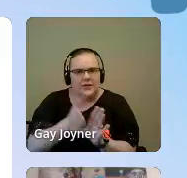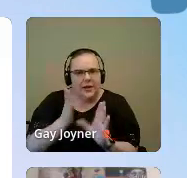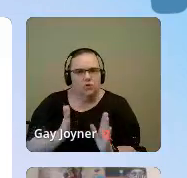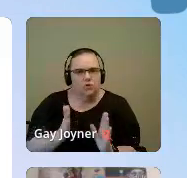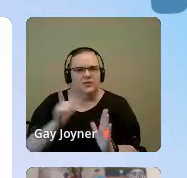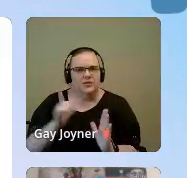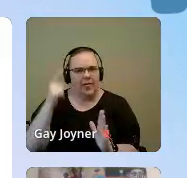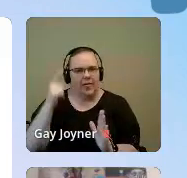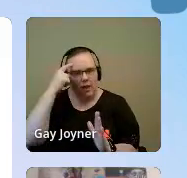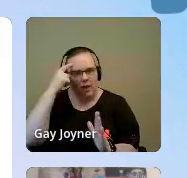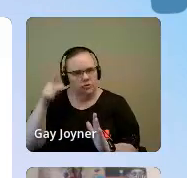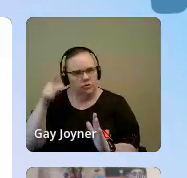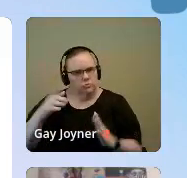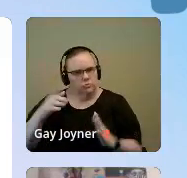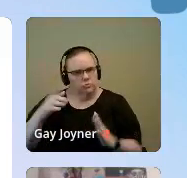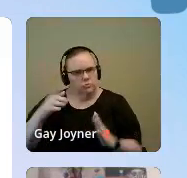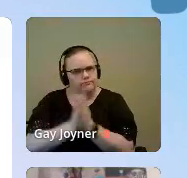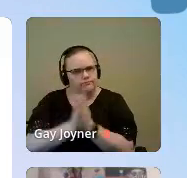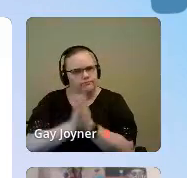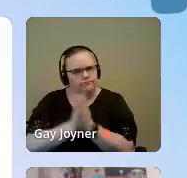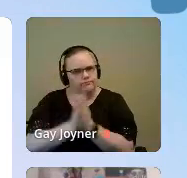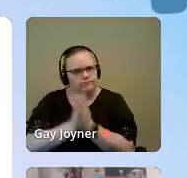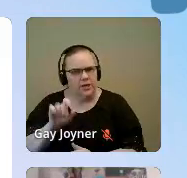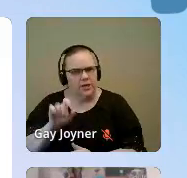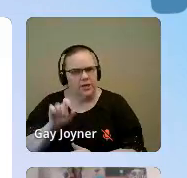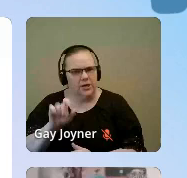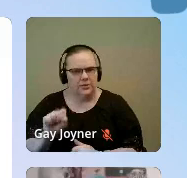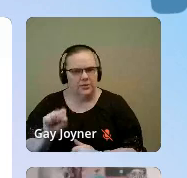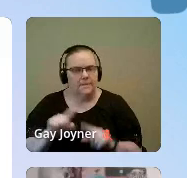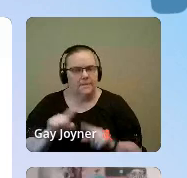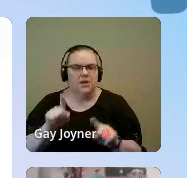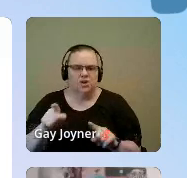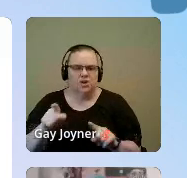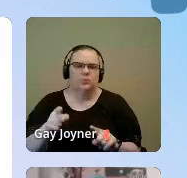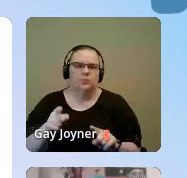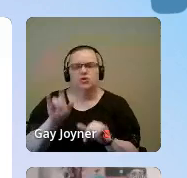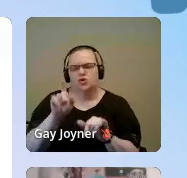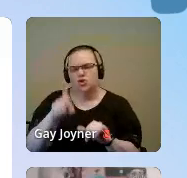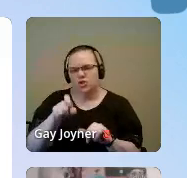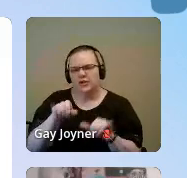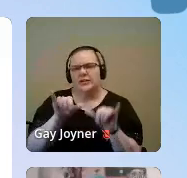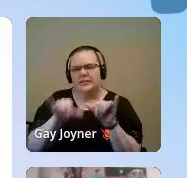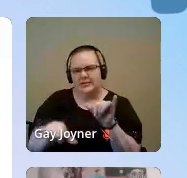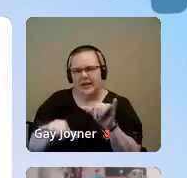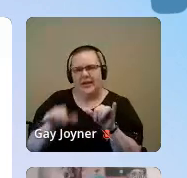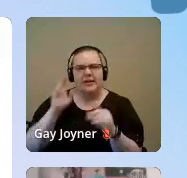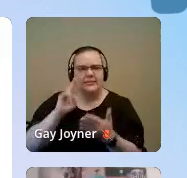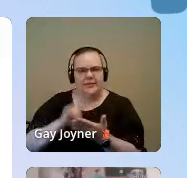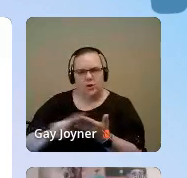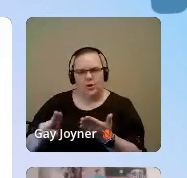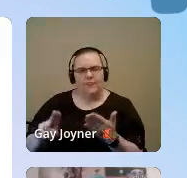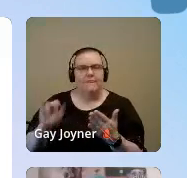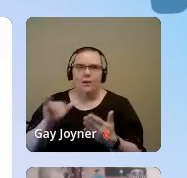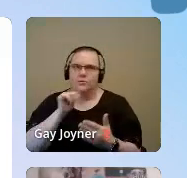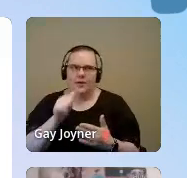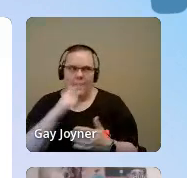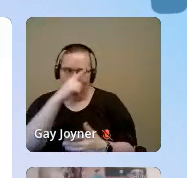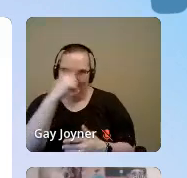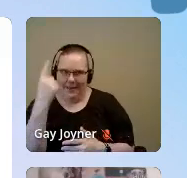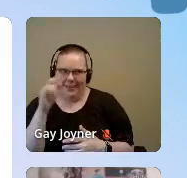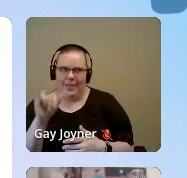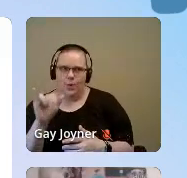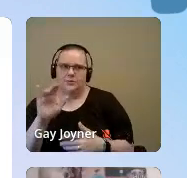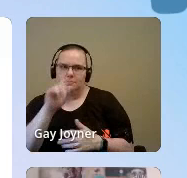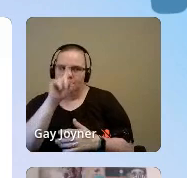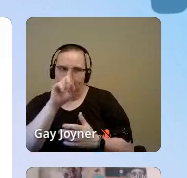feel better if she settled into being a secretary. And that wasn't about him being black. Karis says it was really more about his